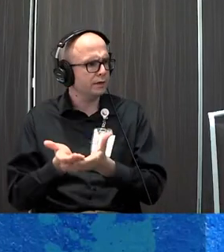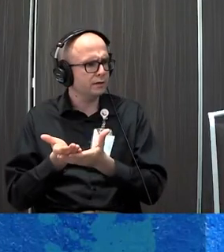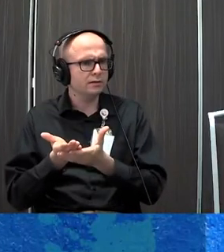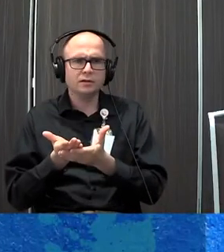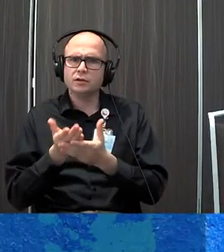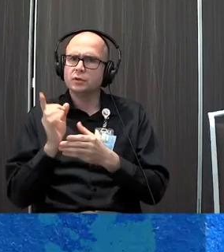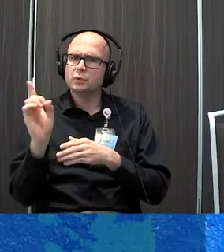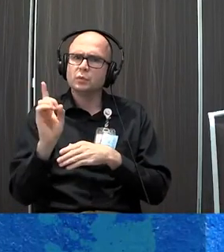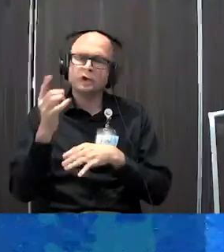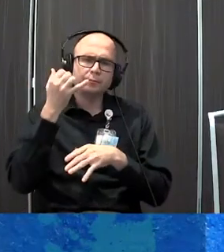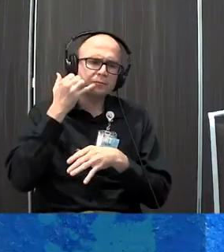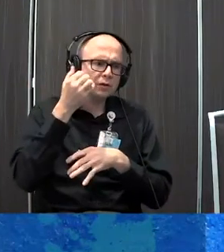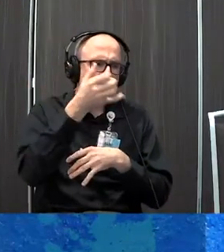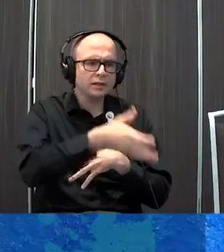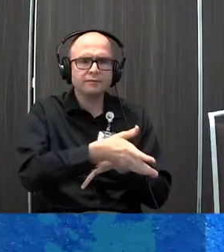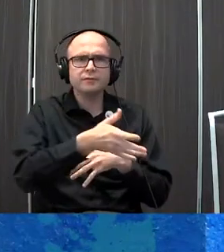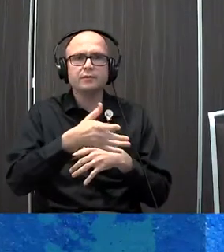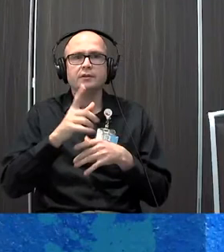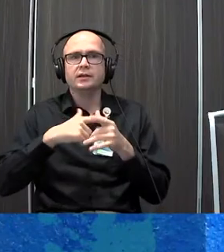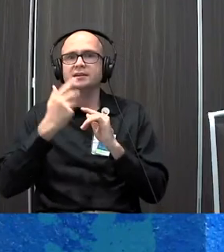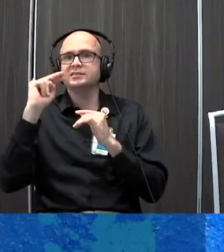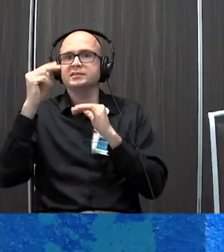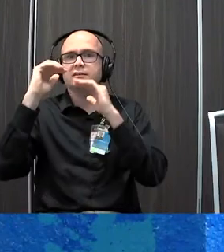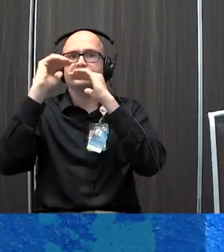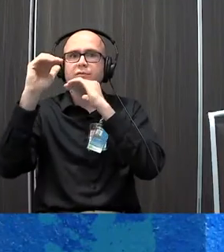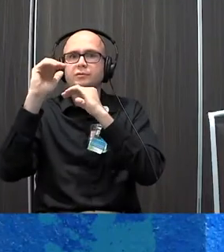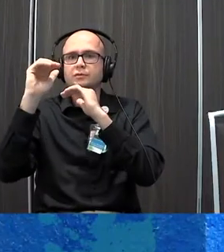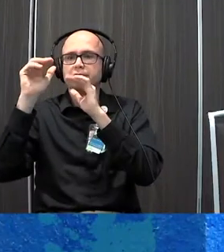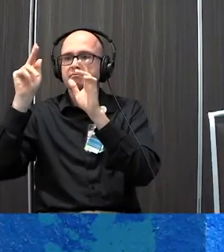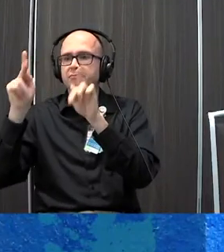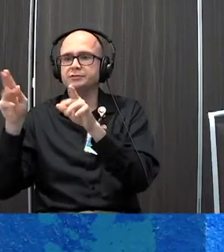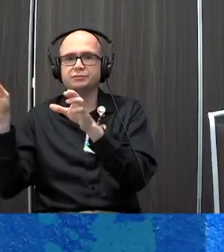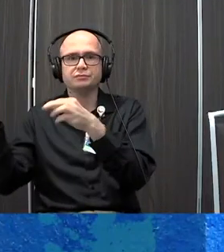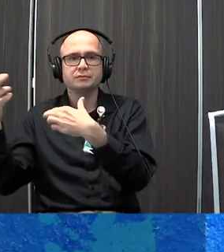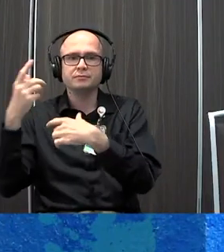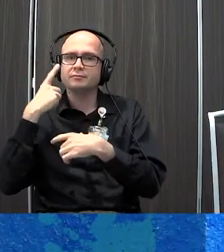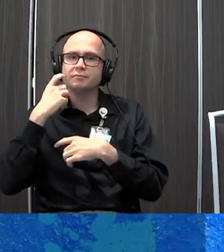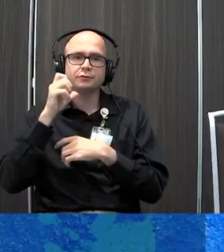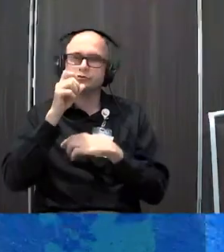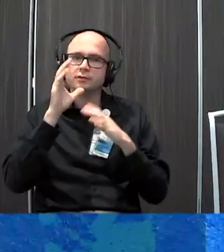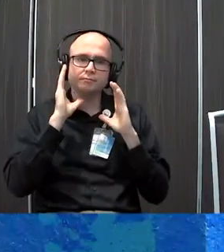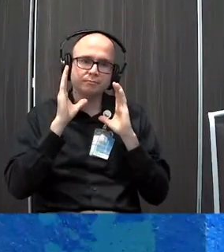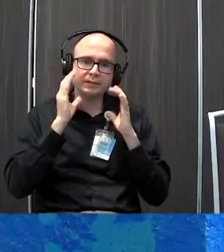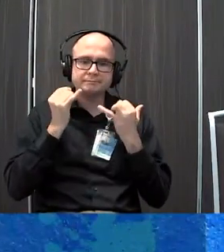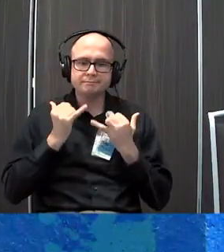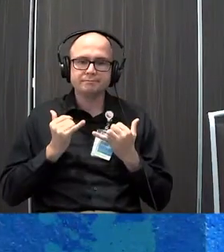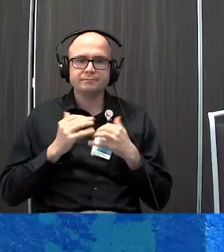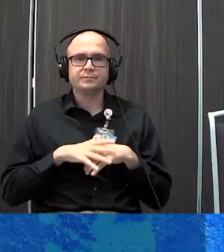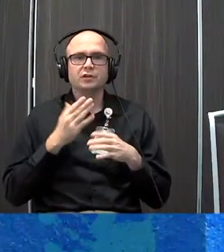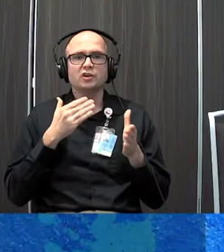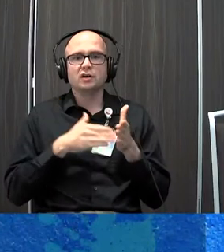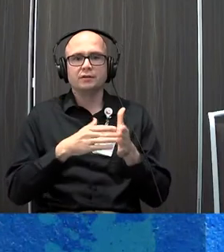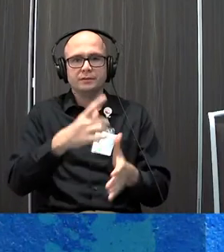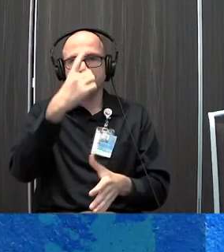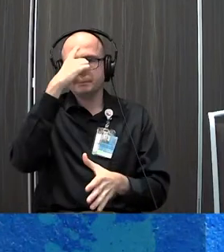Like, where did I put my phone? And somehow it's on the second floor in somebody's room. Because we're not in the present. Much of the time, our minds